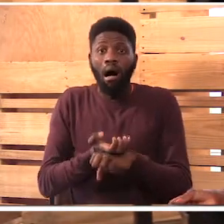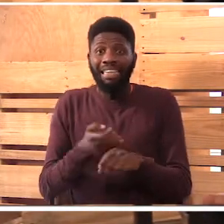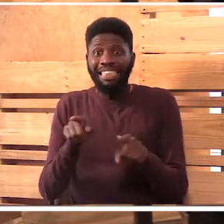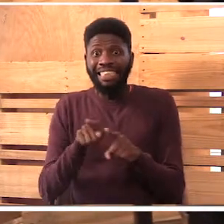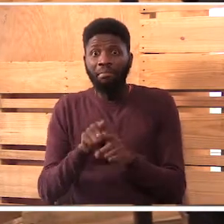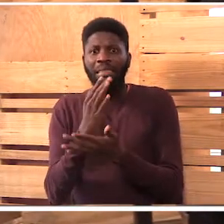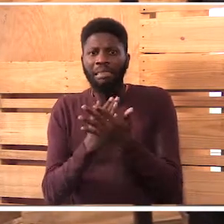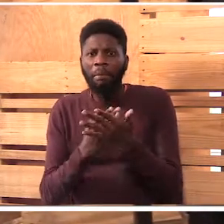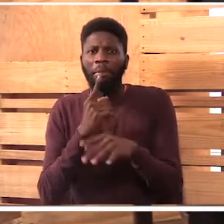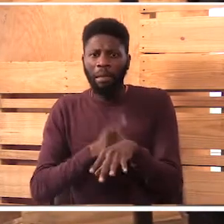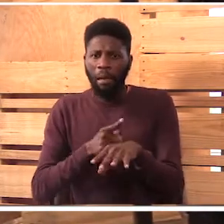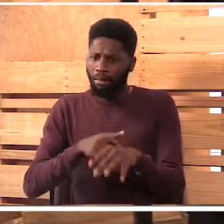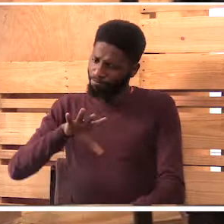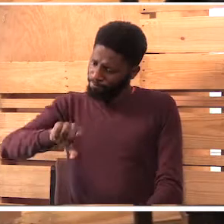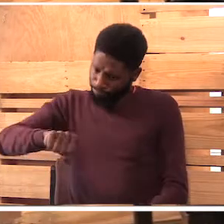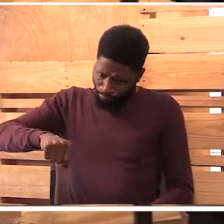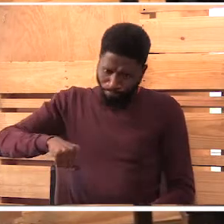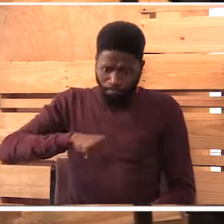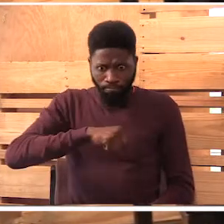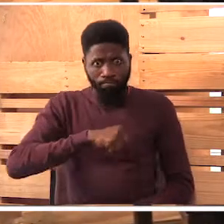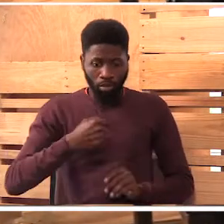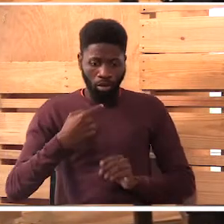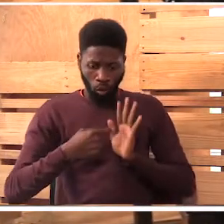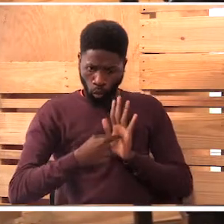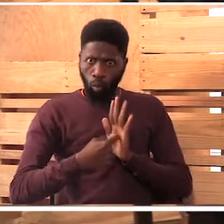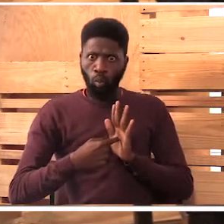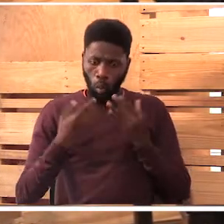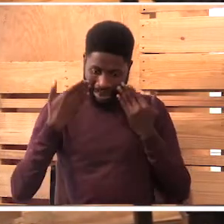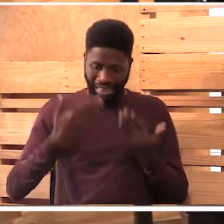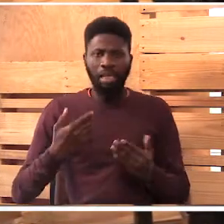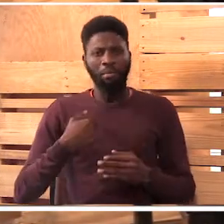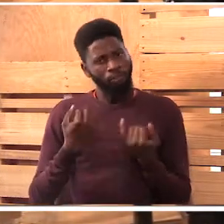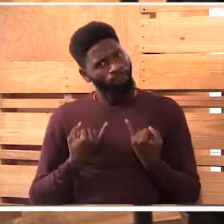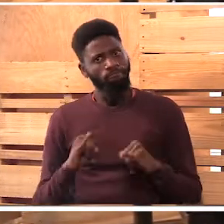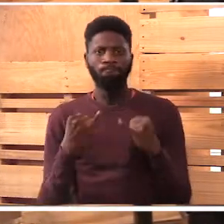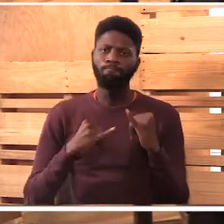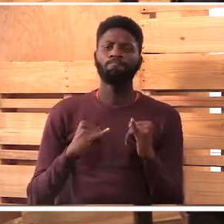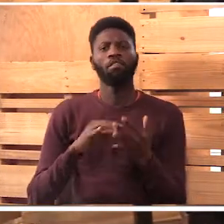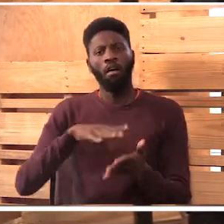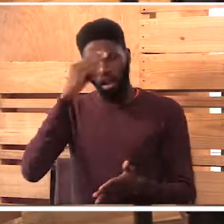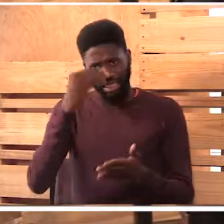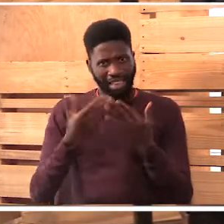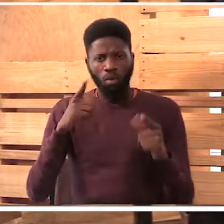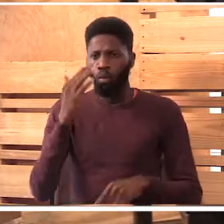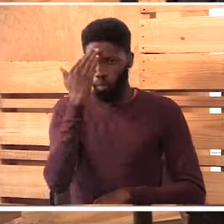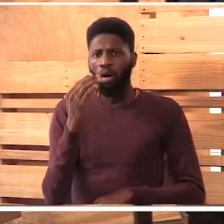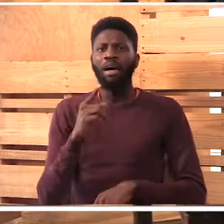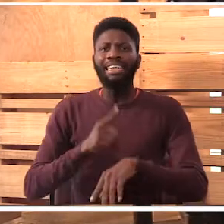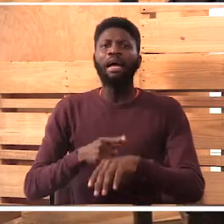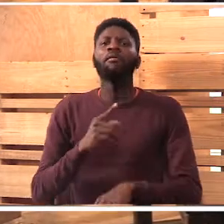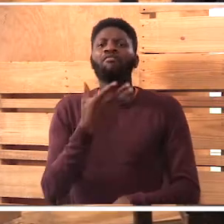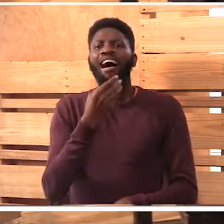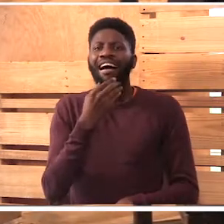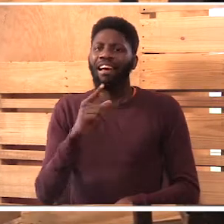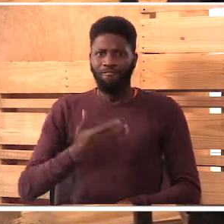anakuuleta, anakuambia. So, nikakua bothered sana, nijue sign language, nijue mbaba kikasirika to say bad.